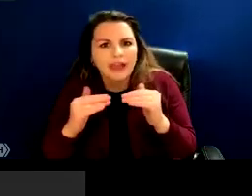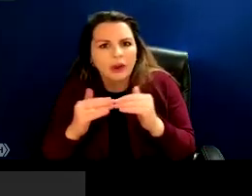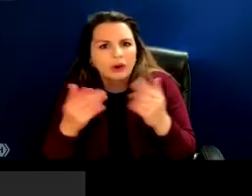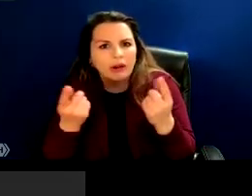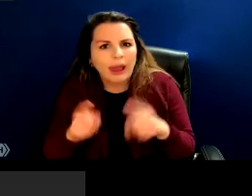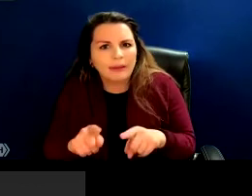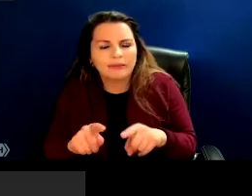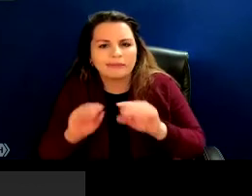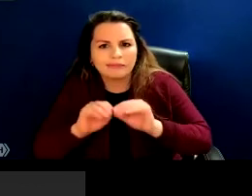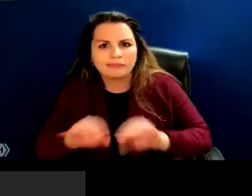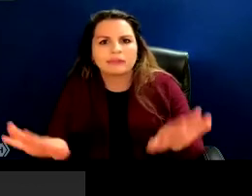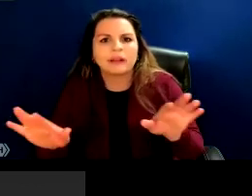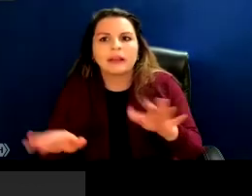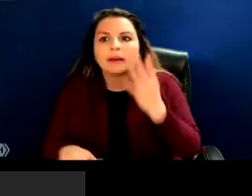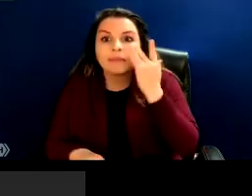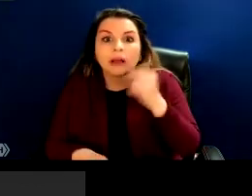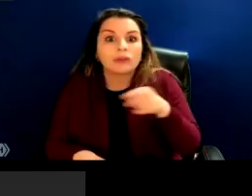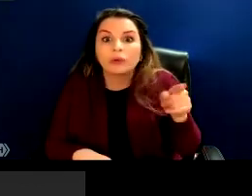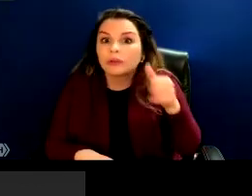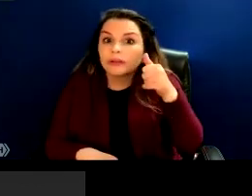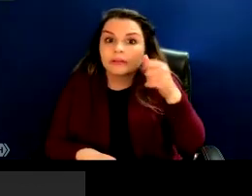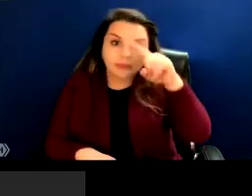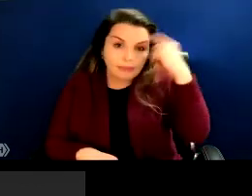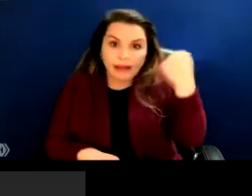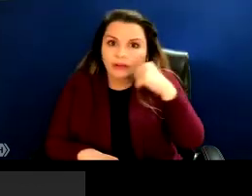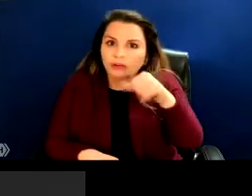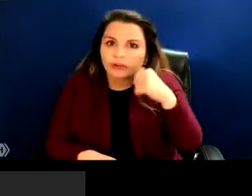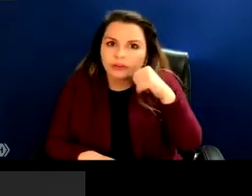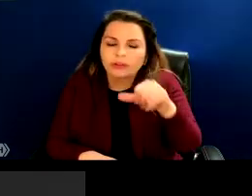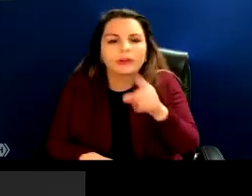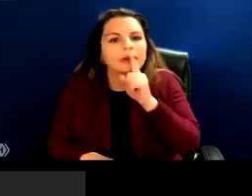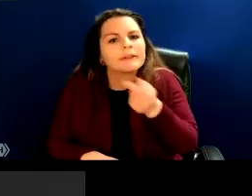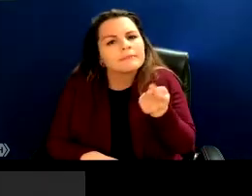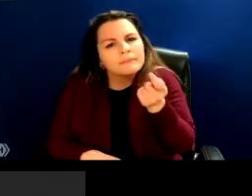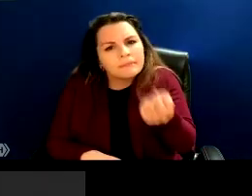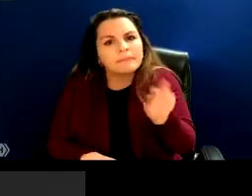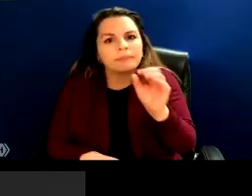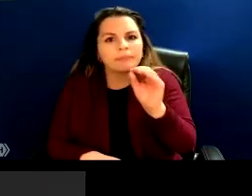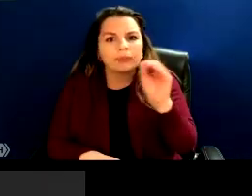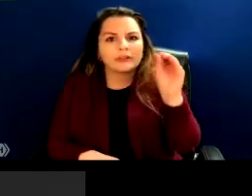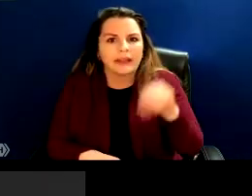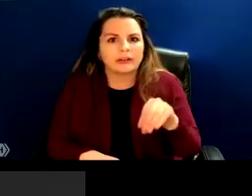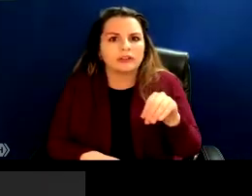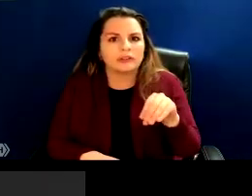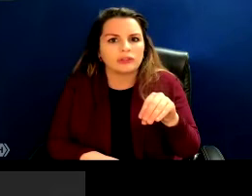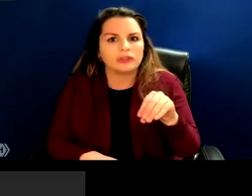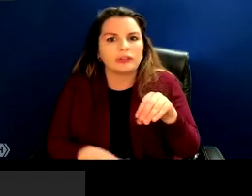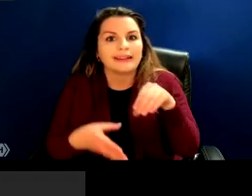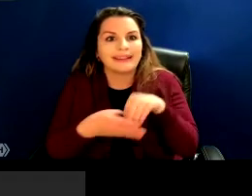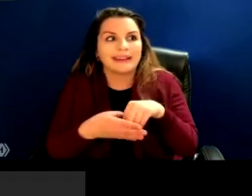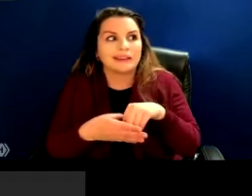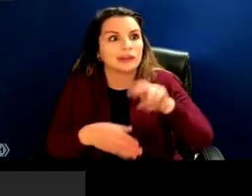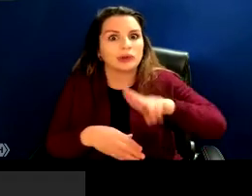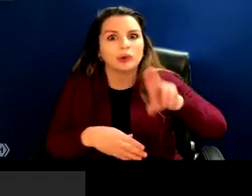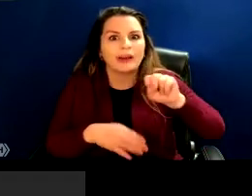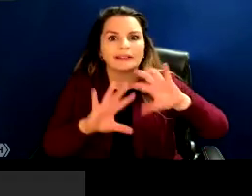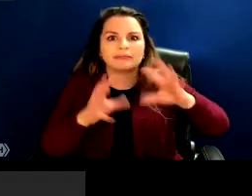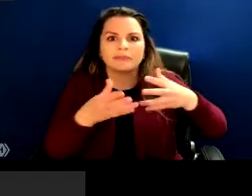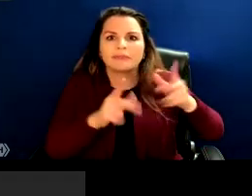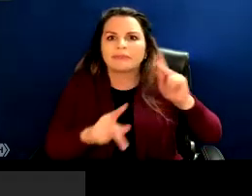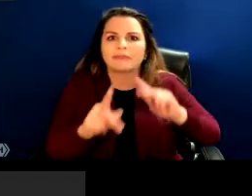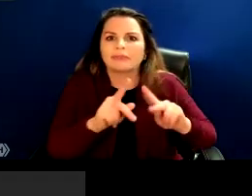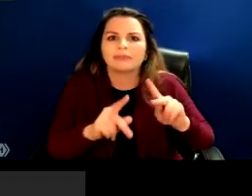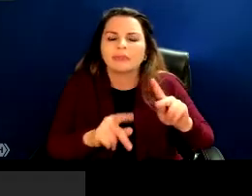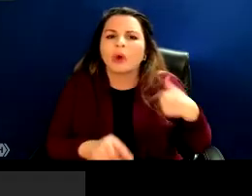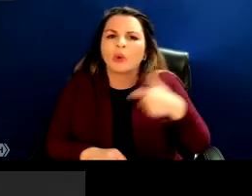Because black girls themselves are in such a small percentage in the population that we would